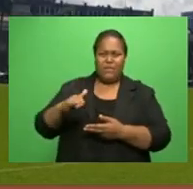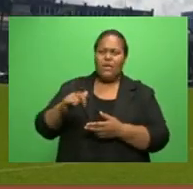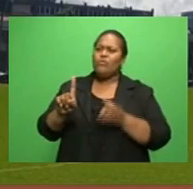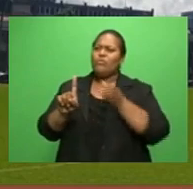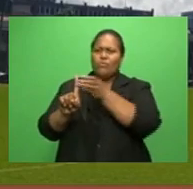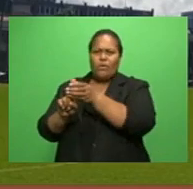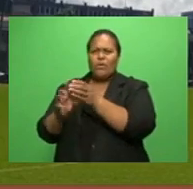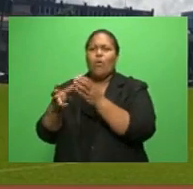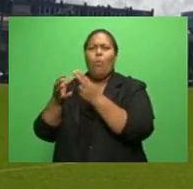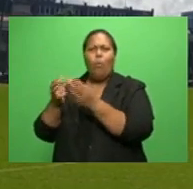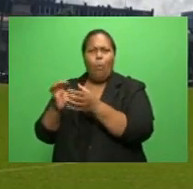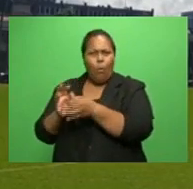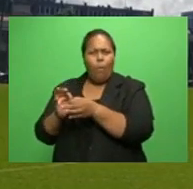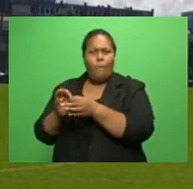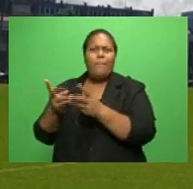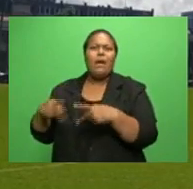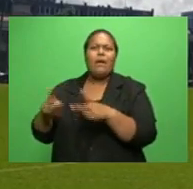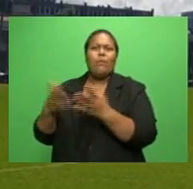in Pacific Harbor.